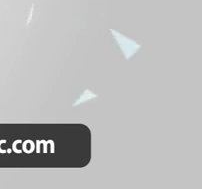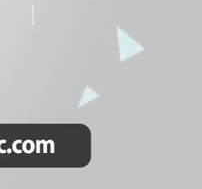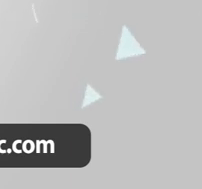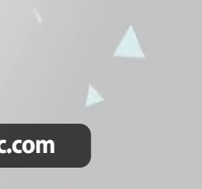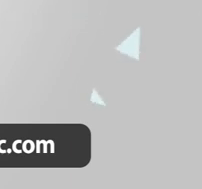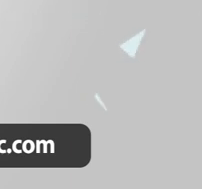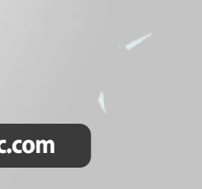Bye. Thank